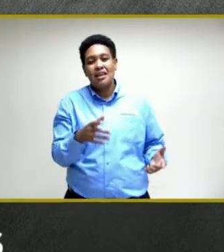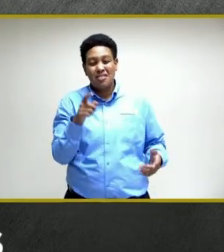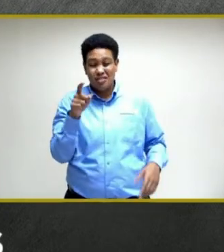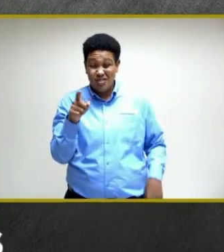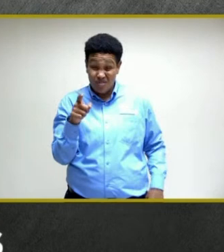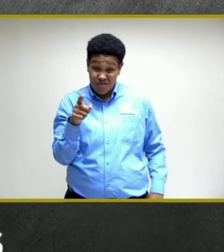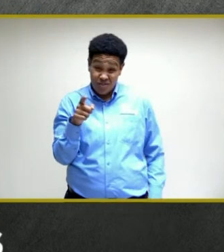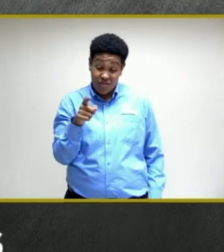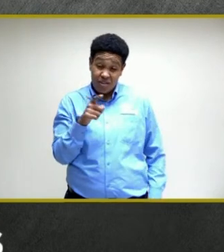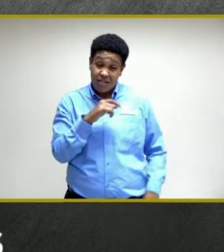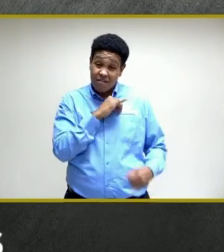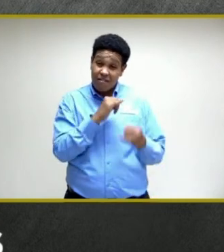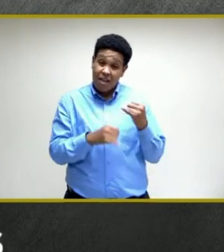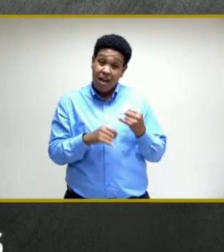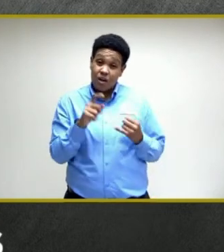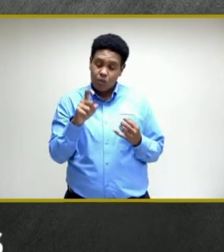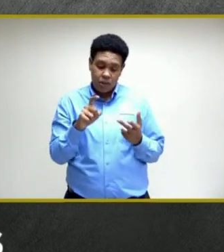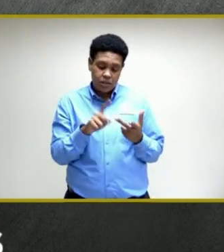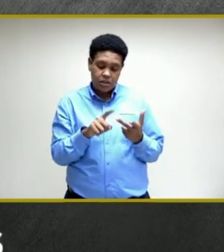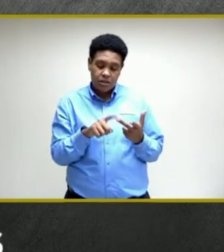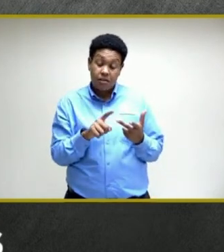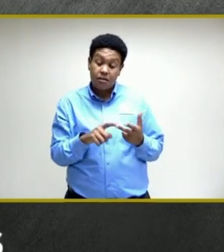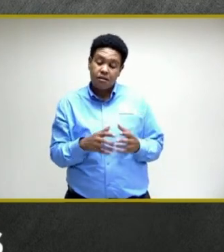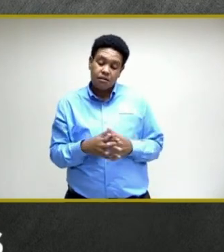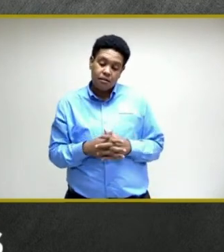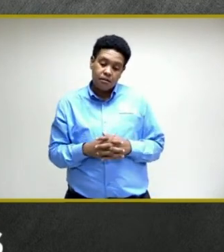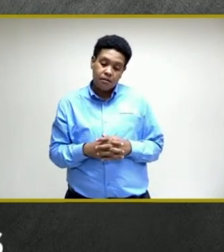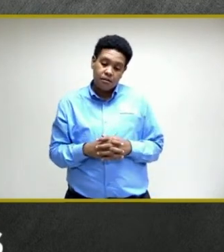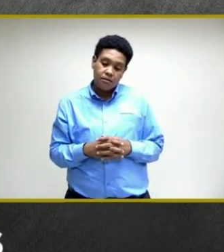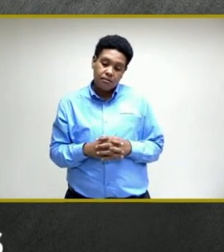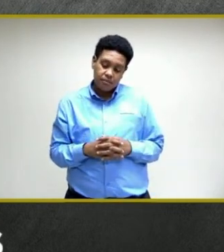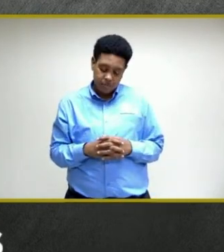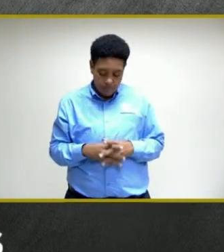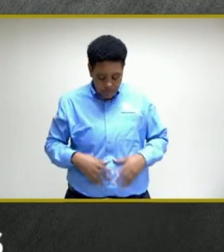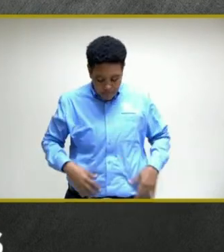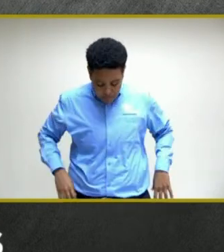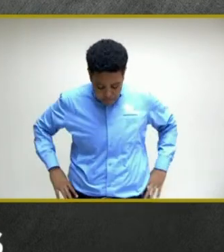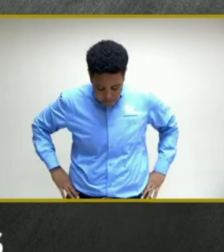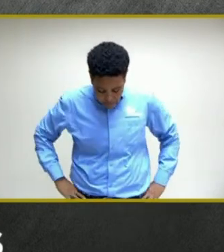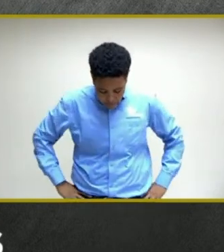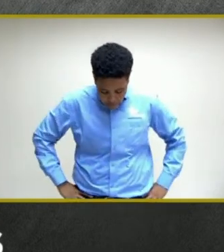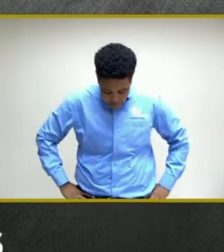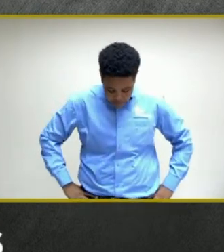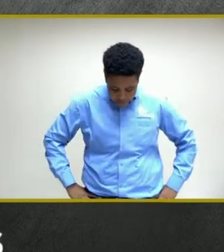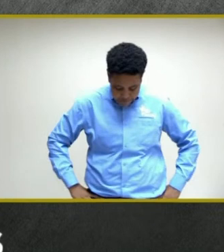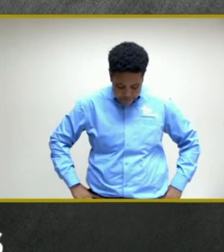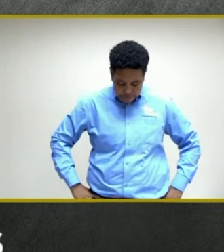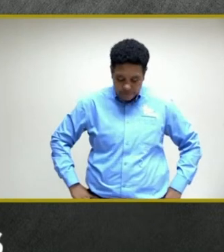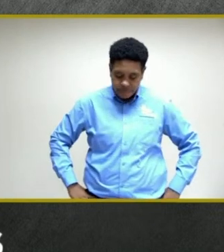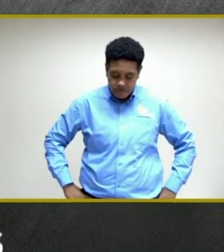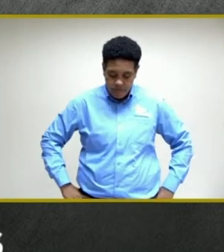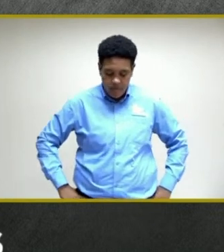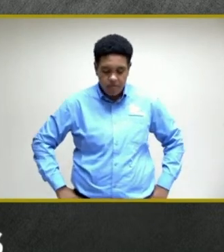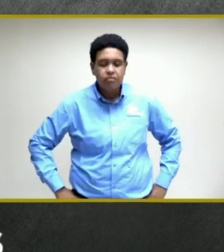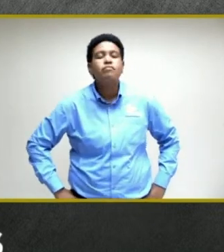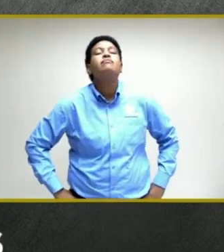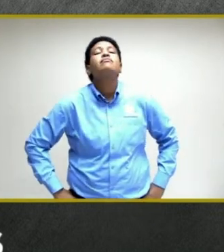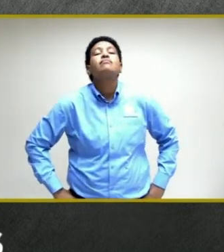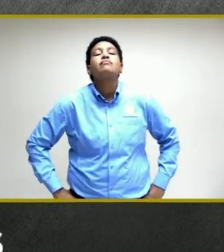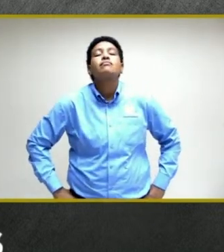you, final question, seeing anyone or hearing of incidents where